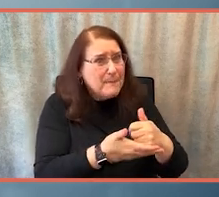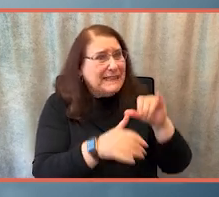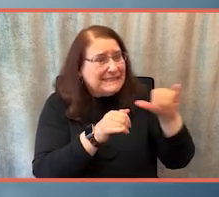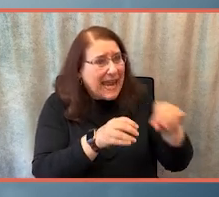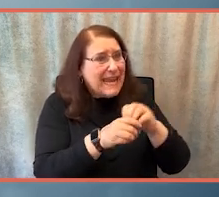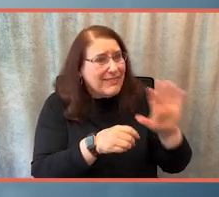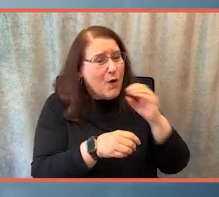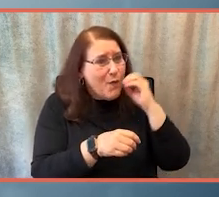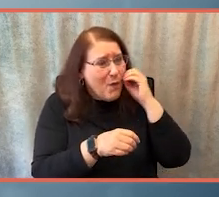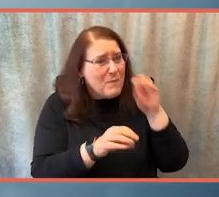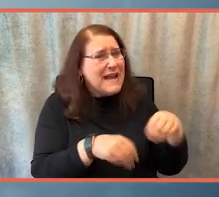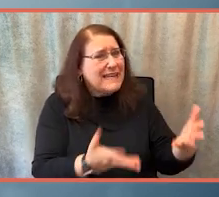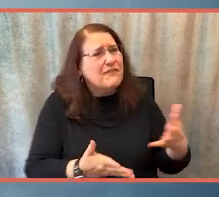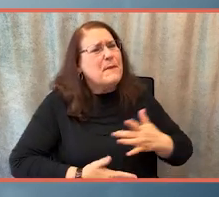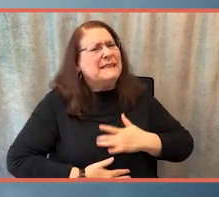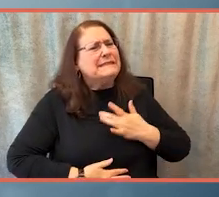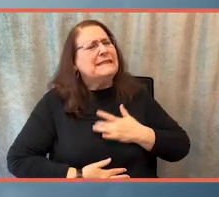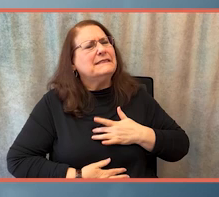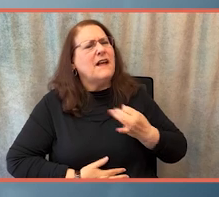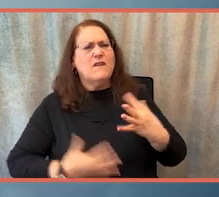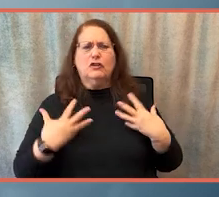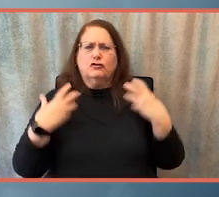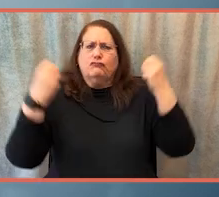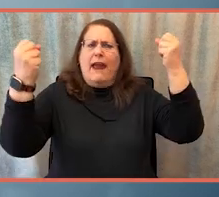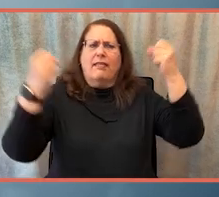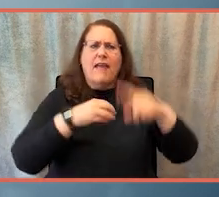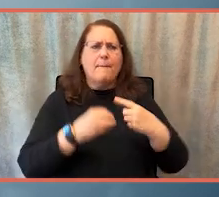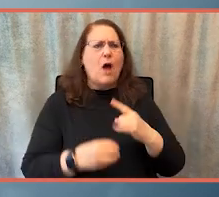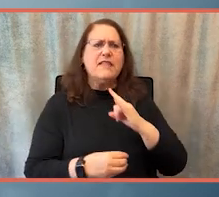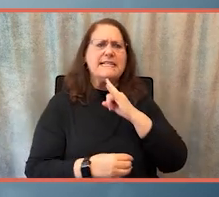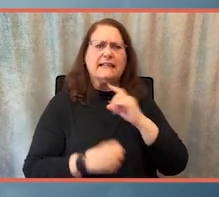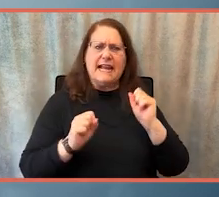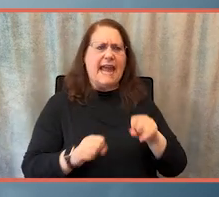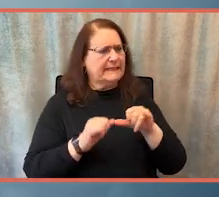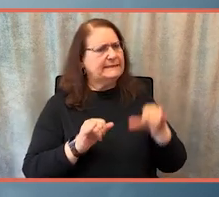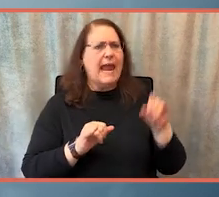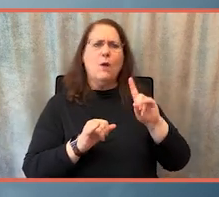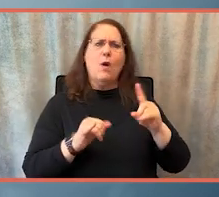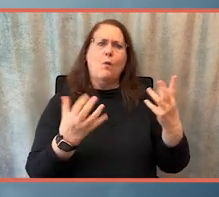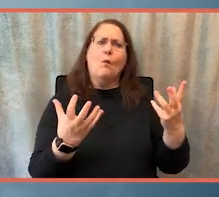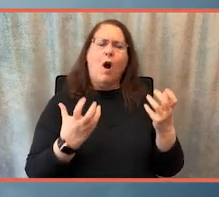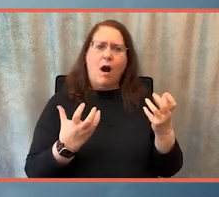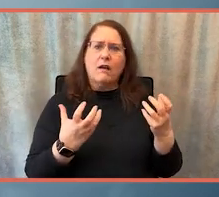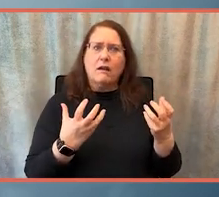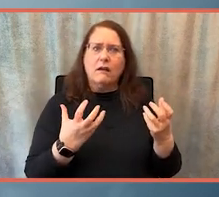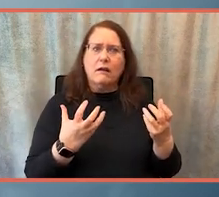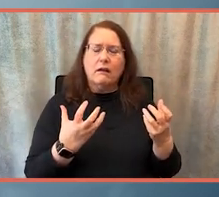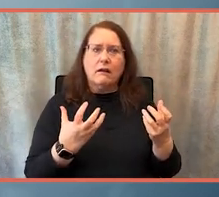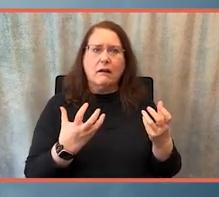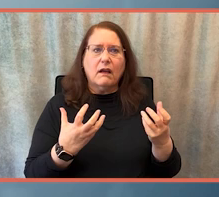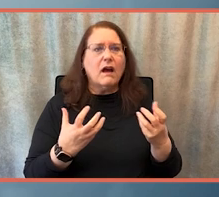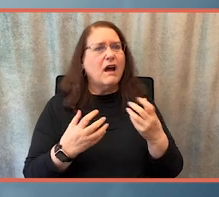feeling a sense of strength about the dignity of being able to be where they want to be. Well, there's the